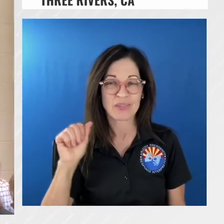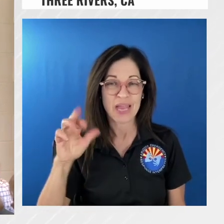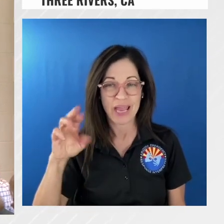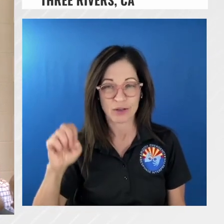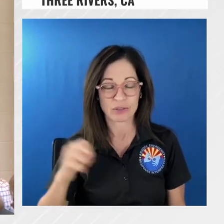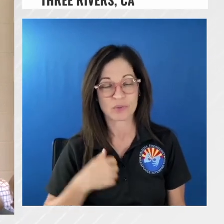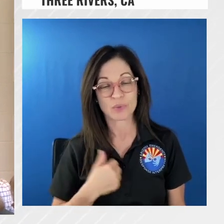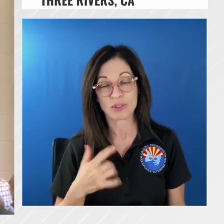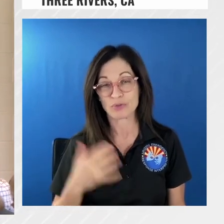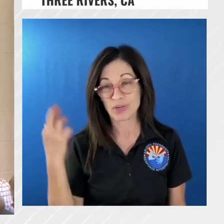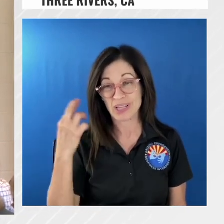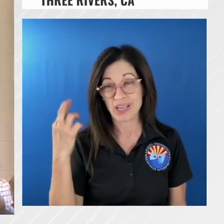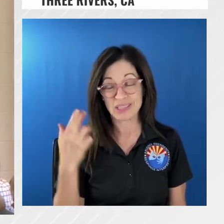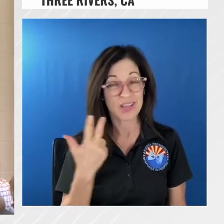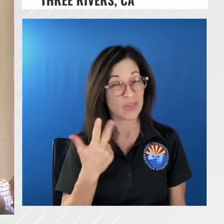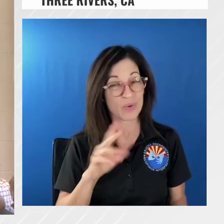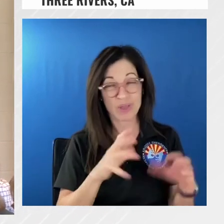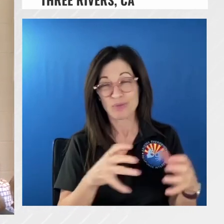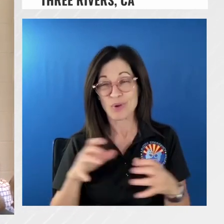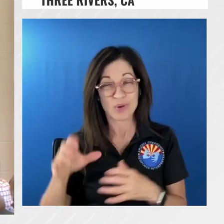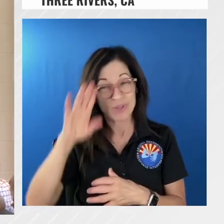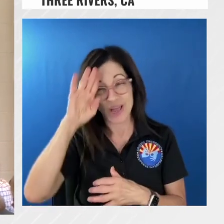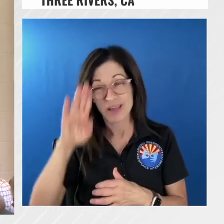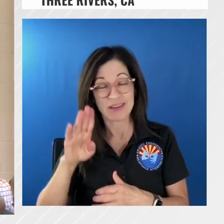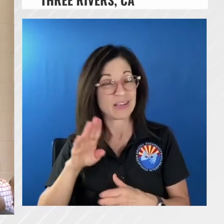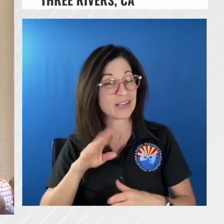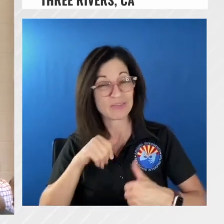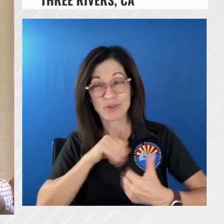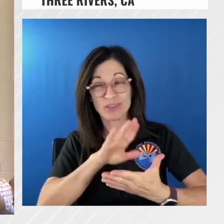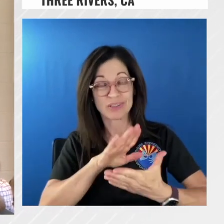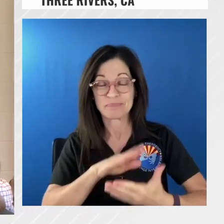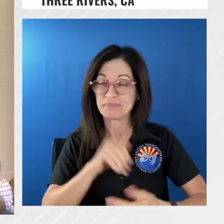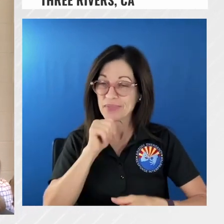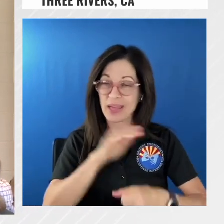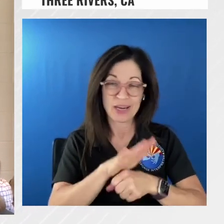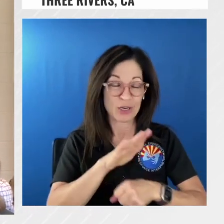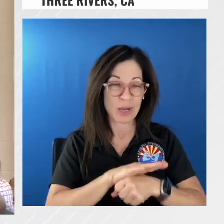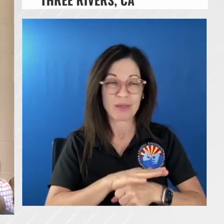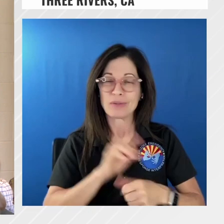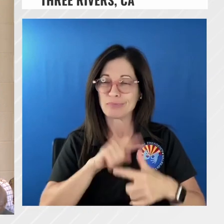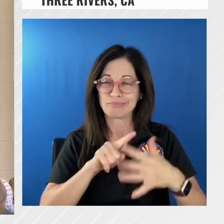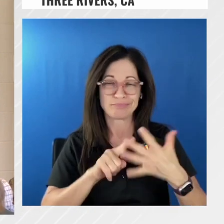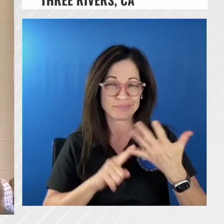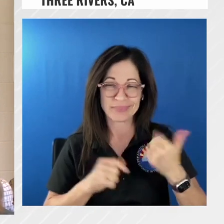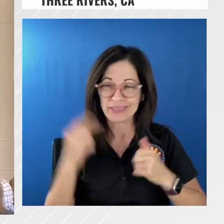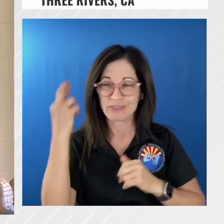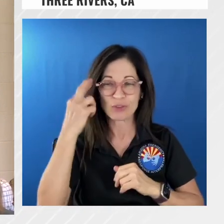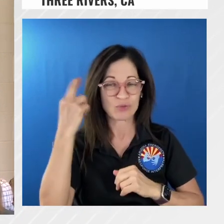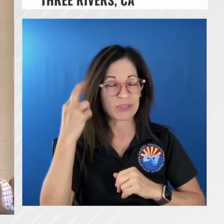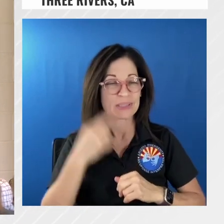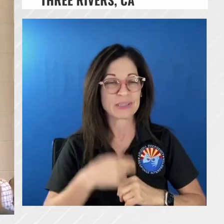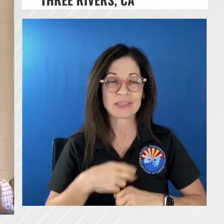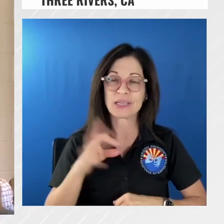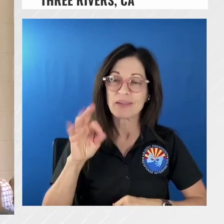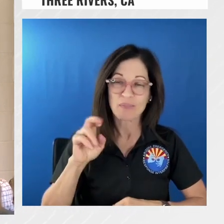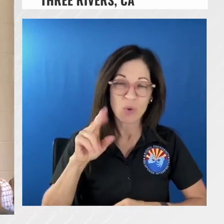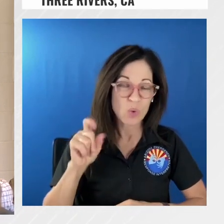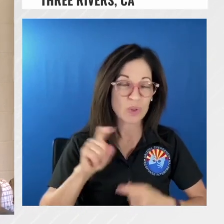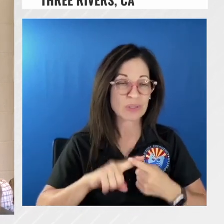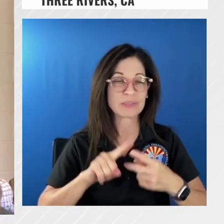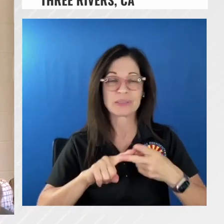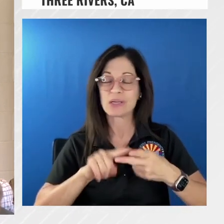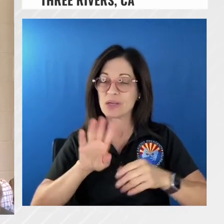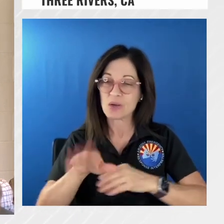with three crews going direct on the fire line the snag load the fuels the resistance to control it's not slowing down at night with increasing